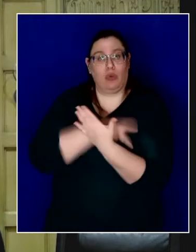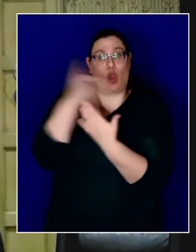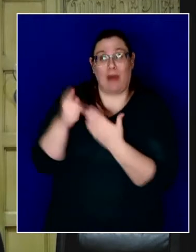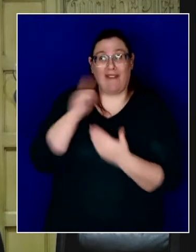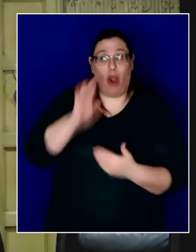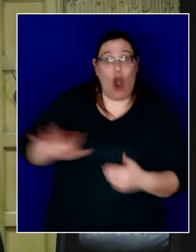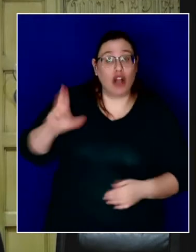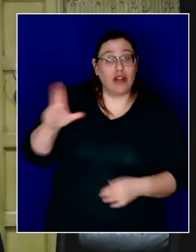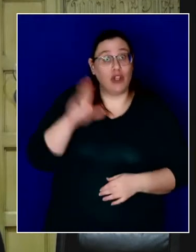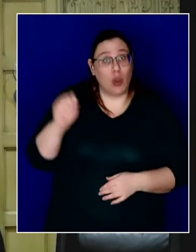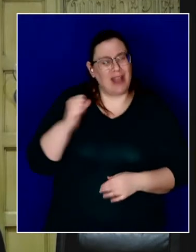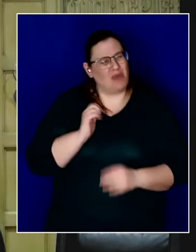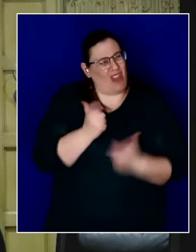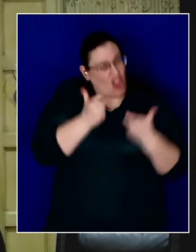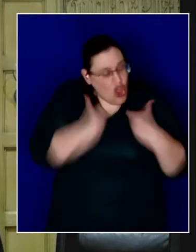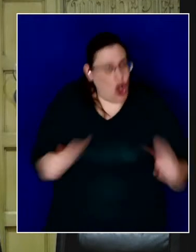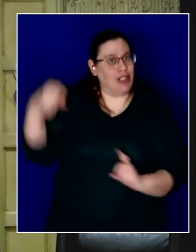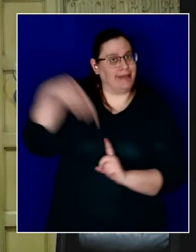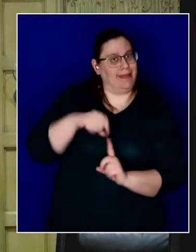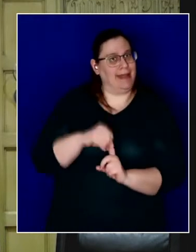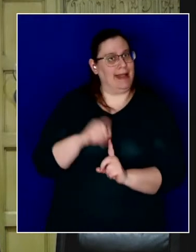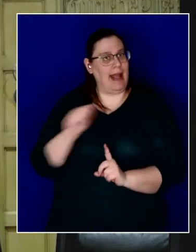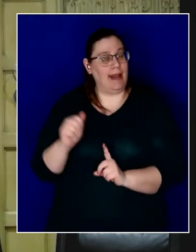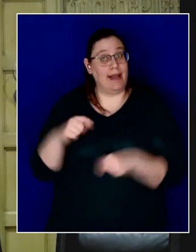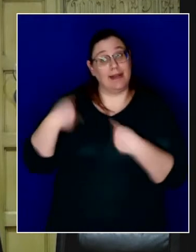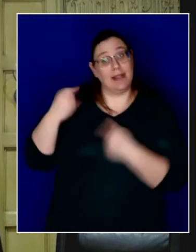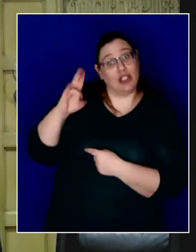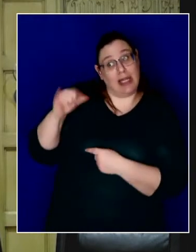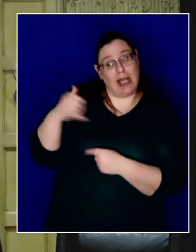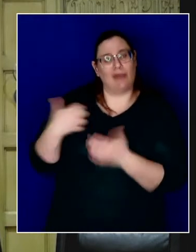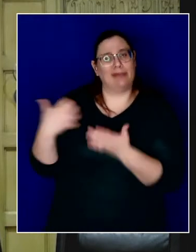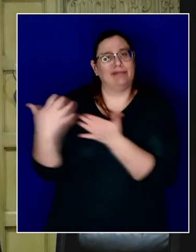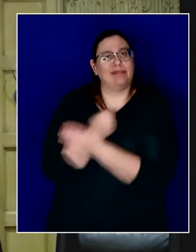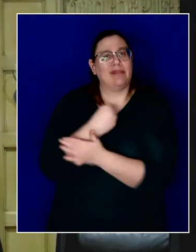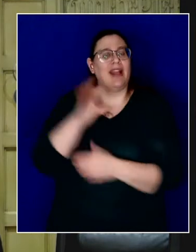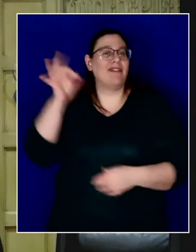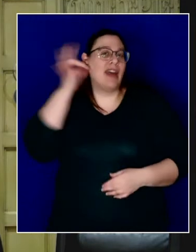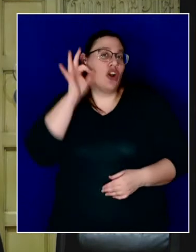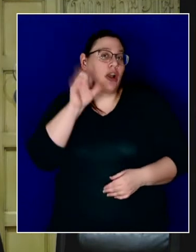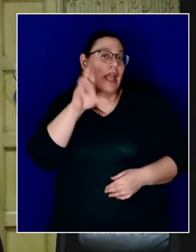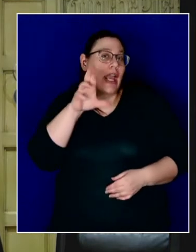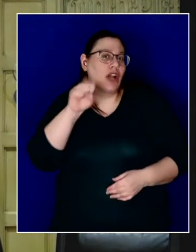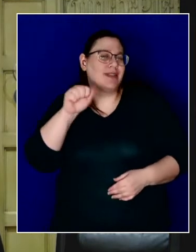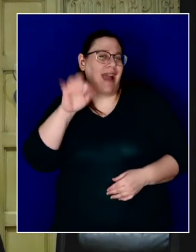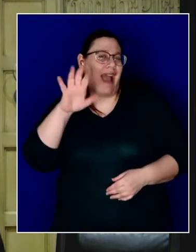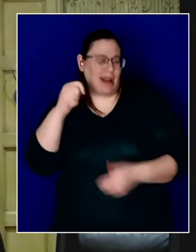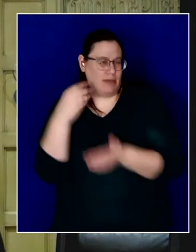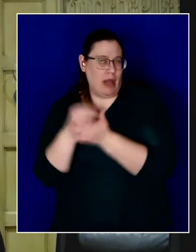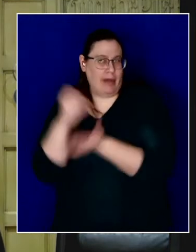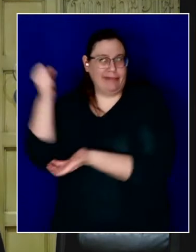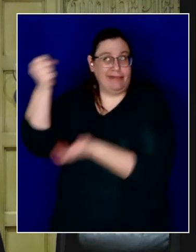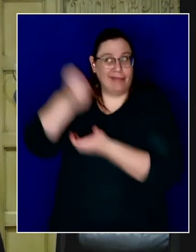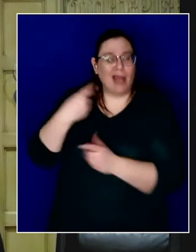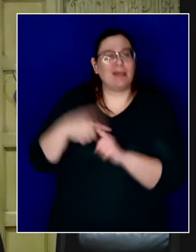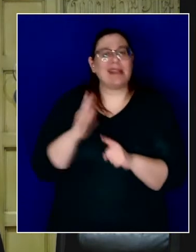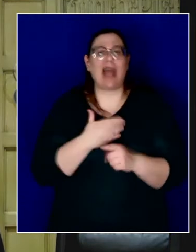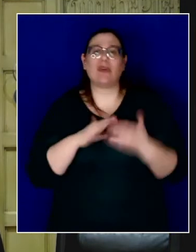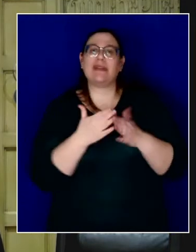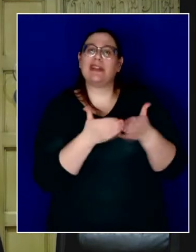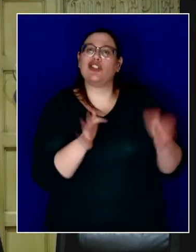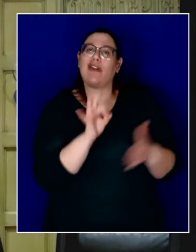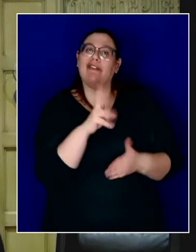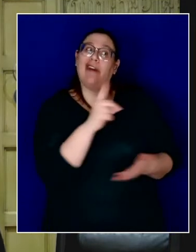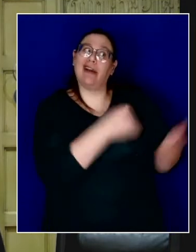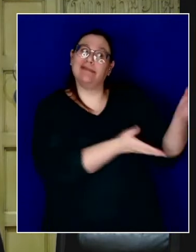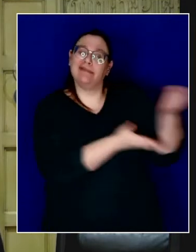of America of any city. Since July, we've leveraged the federal CARES Act dollars as well as the city's general fund to deliver rental